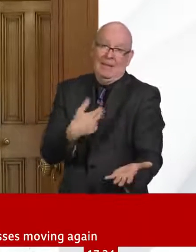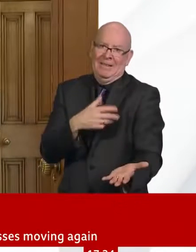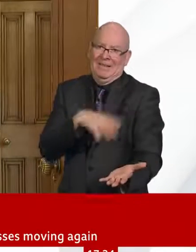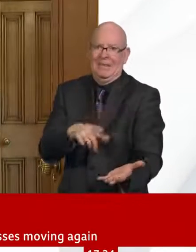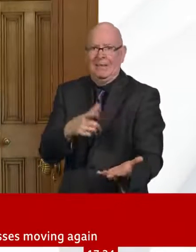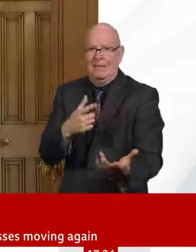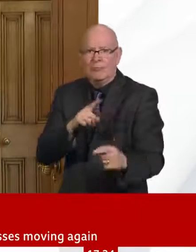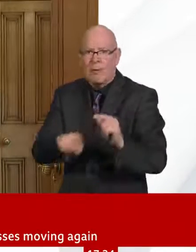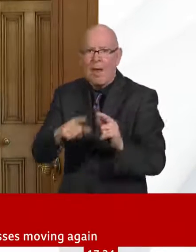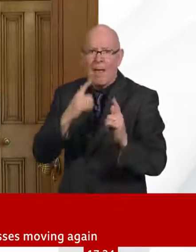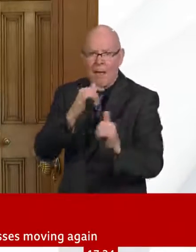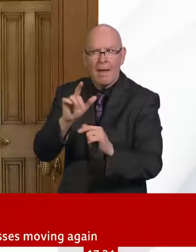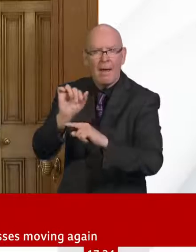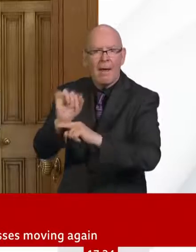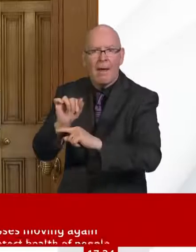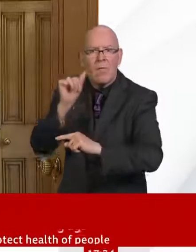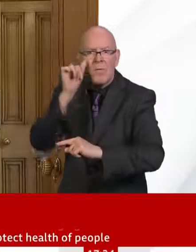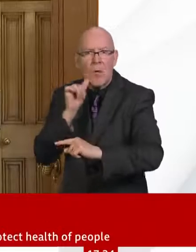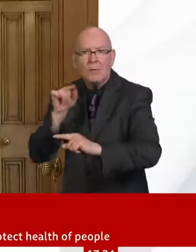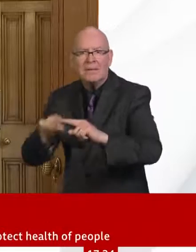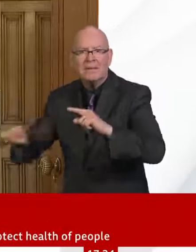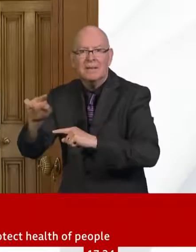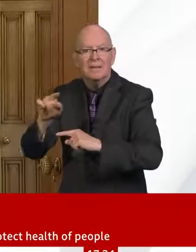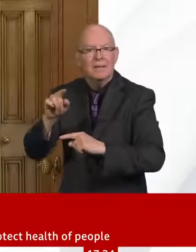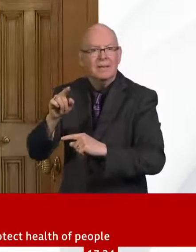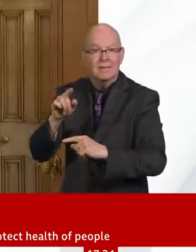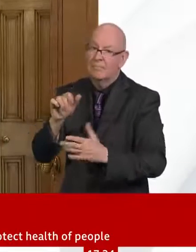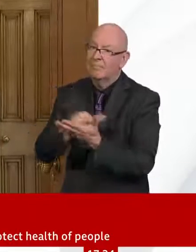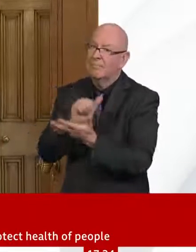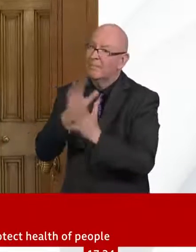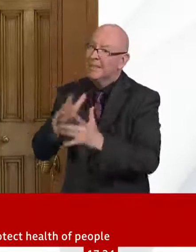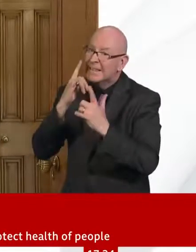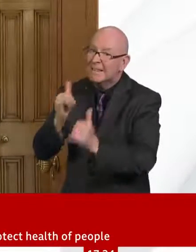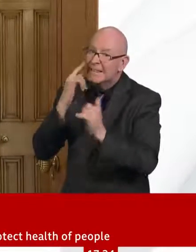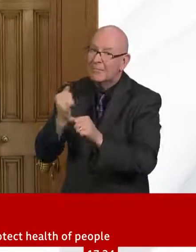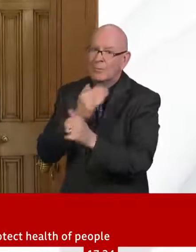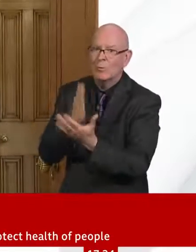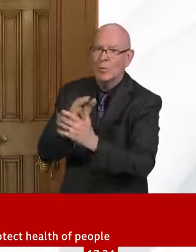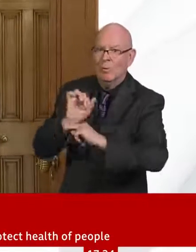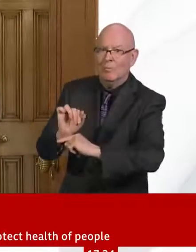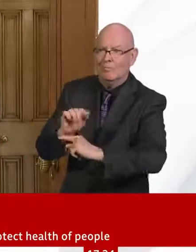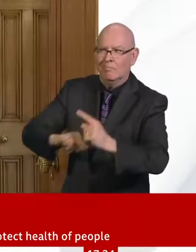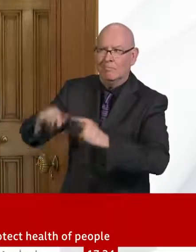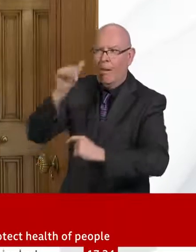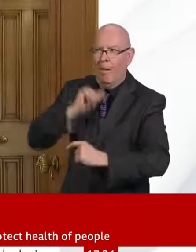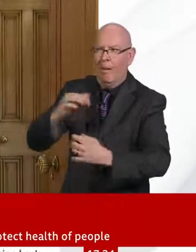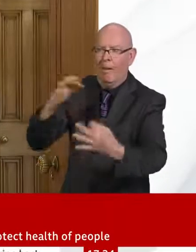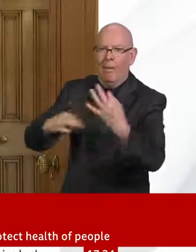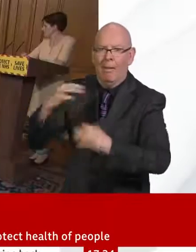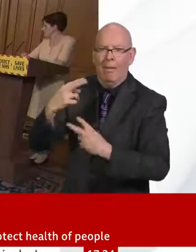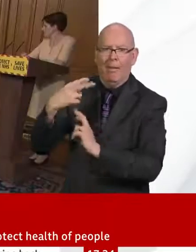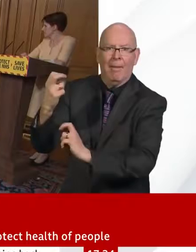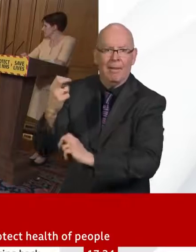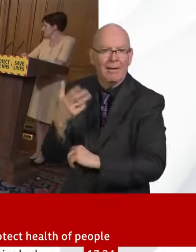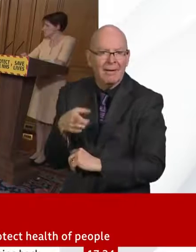period of days, several days to get the cash. But you should be able to get the cash before the end of the month, if everything goes to plan. And then,